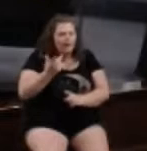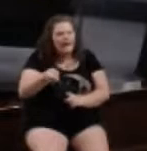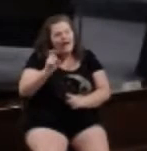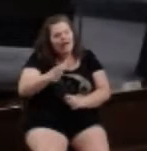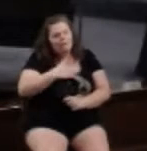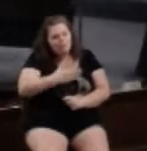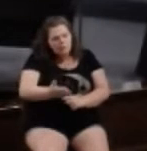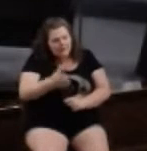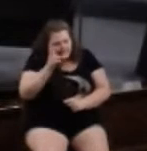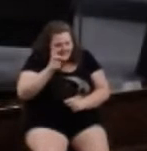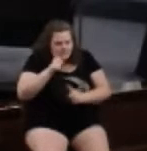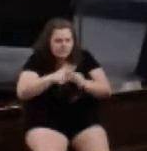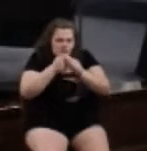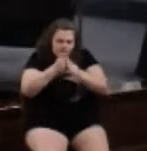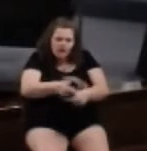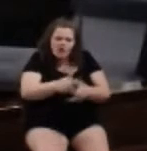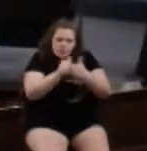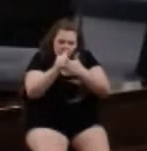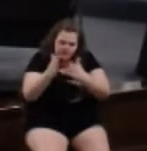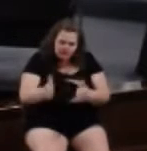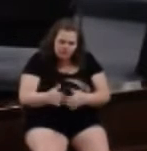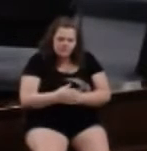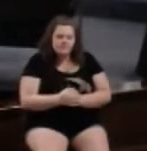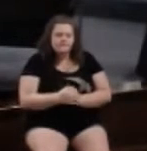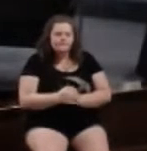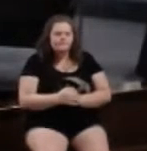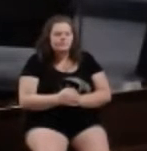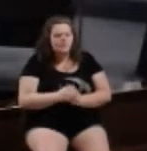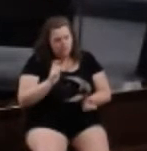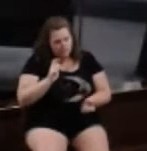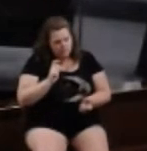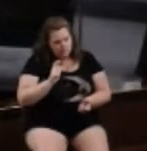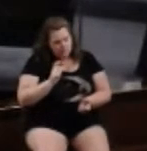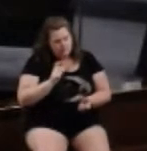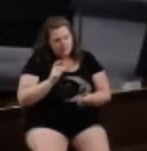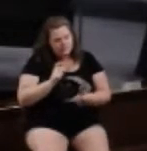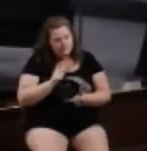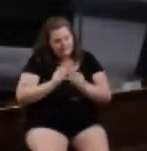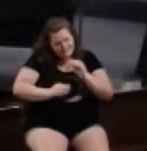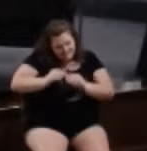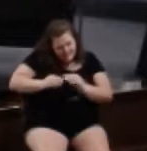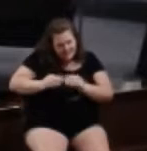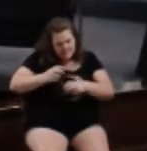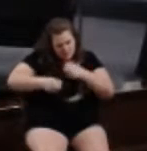willing to listen and follow the leadership. Reconcile with the decision and restore unity.